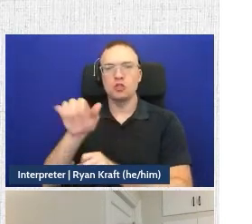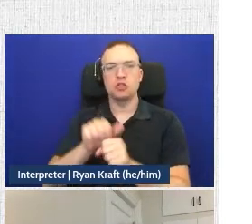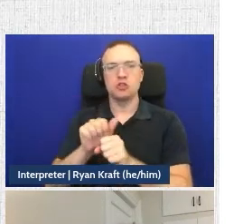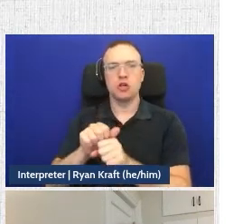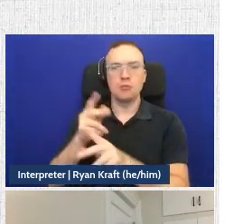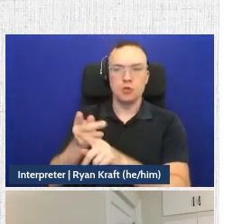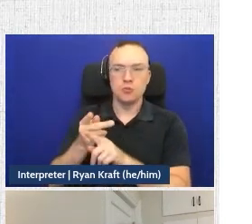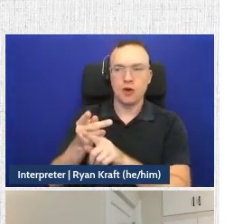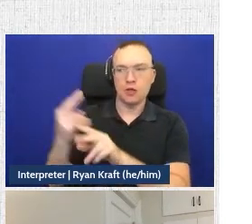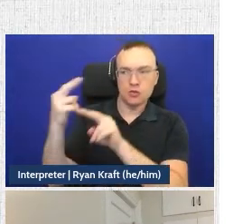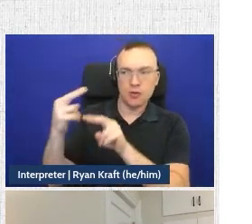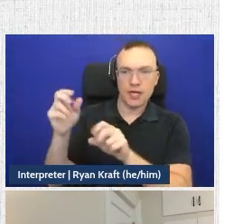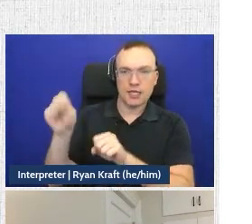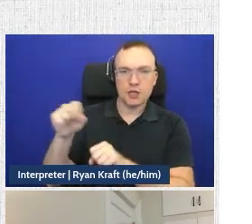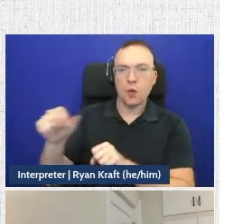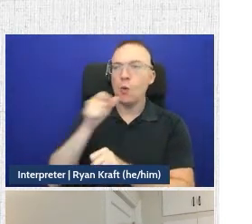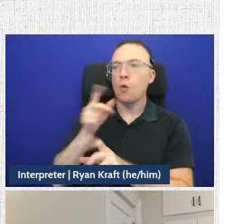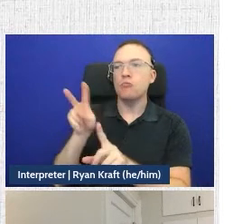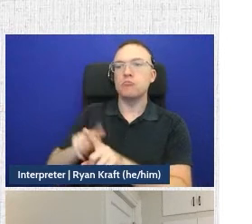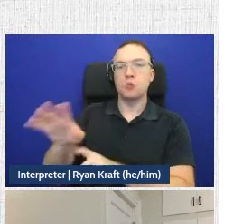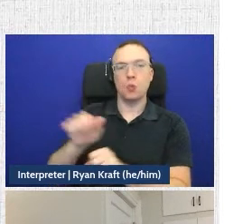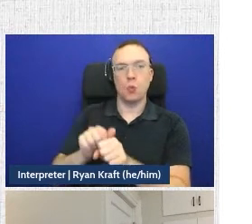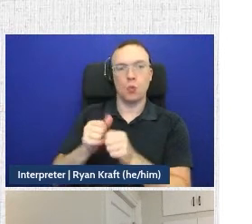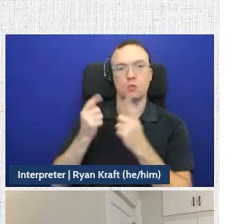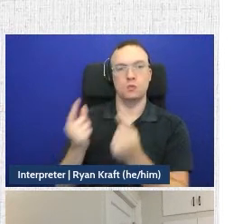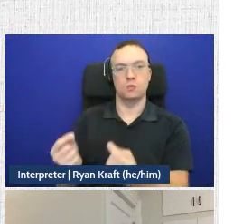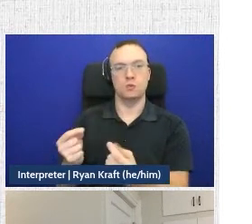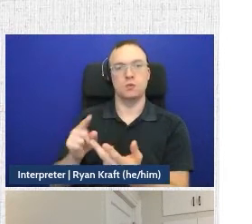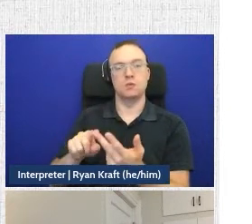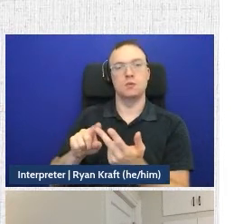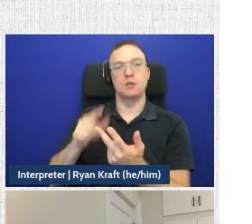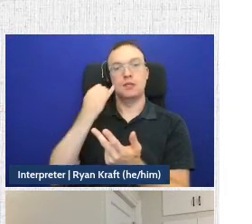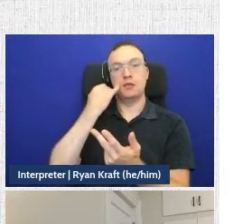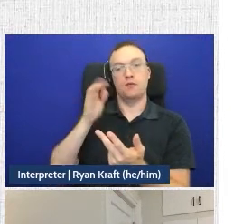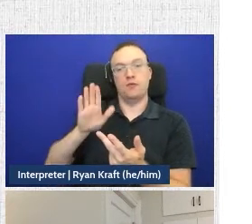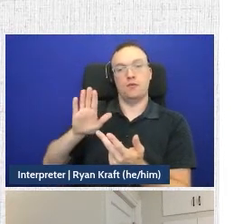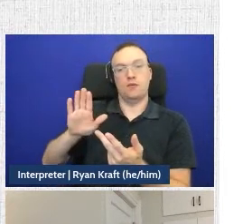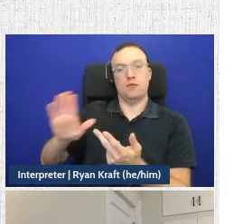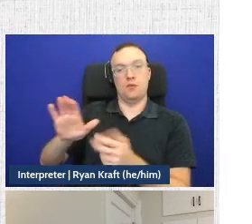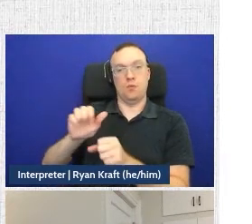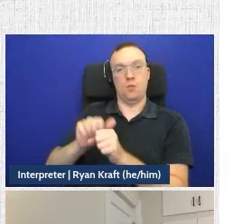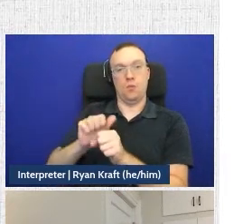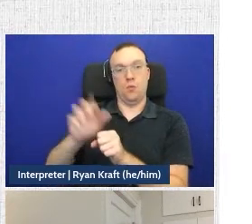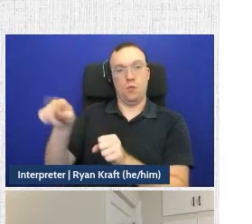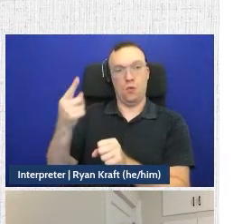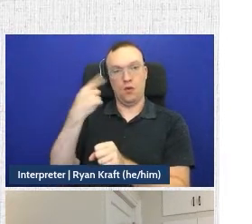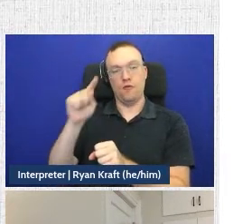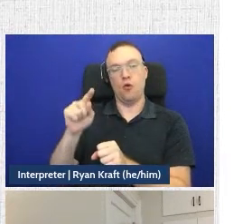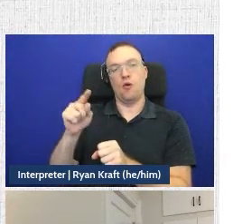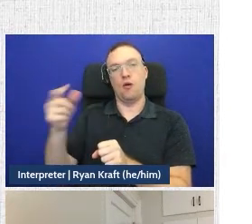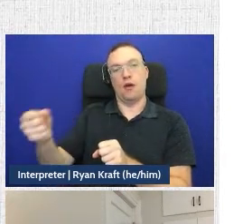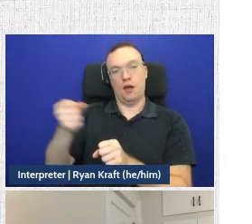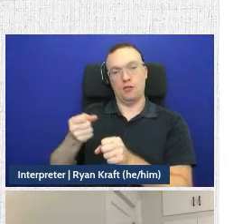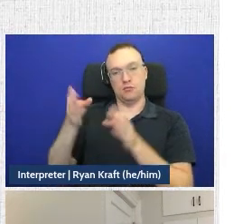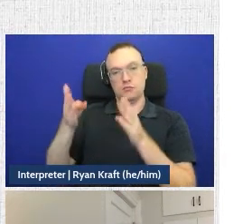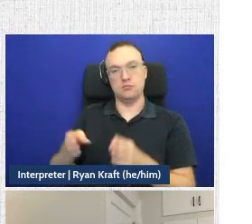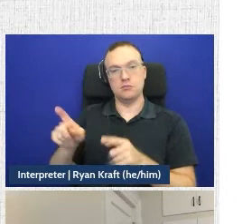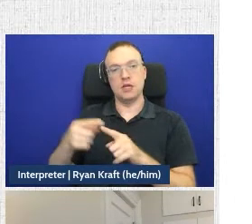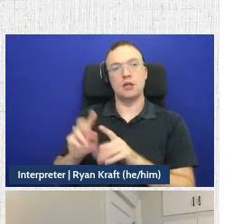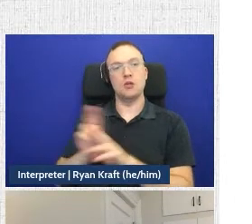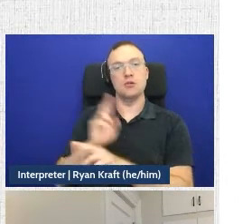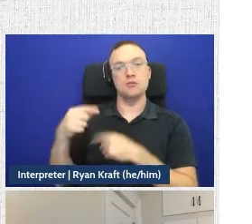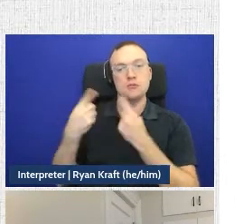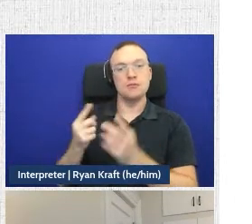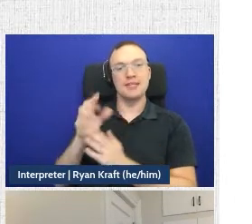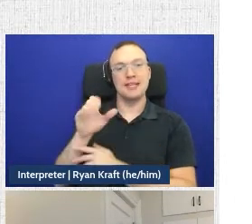supervised, who delegates their work tasks to them, and whether they work exclusively for their hirer. And then using past case